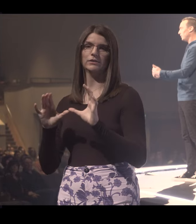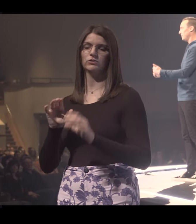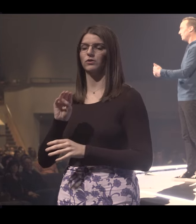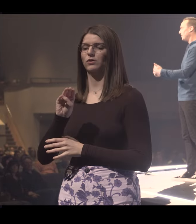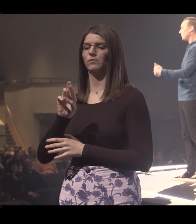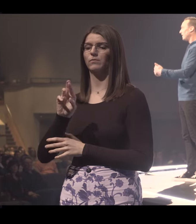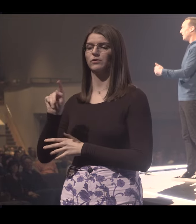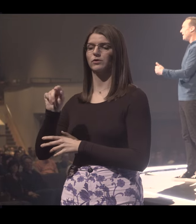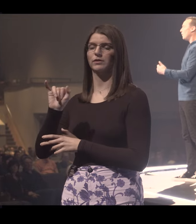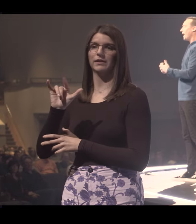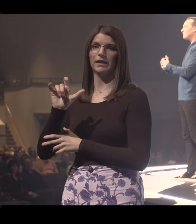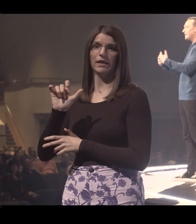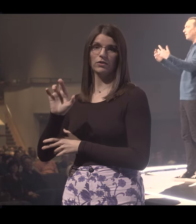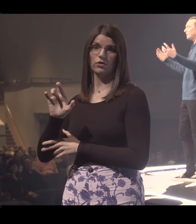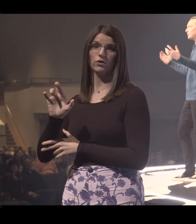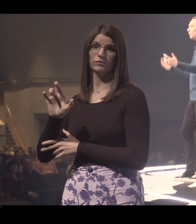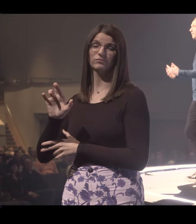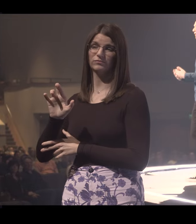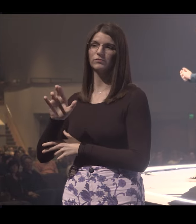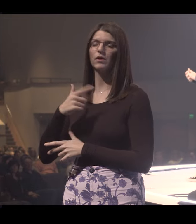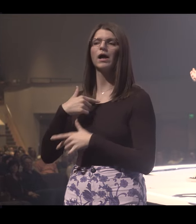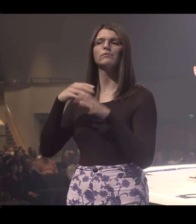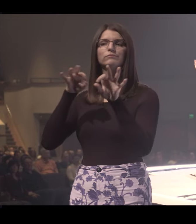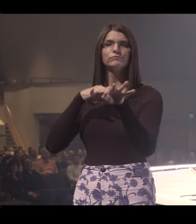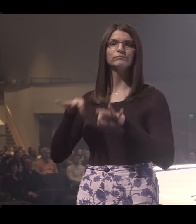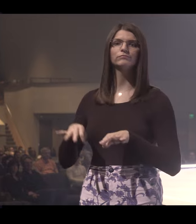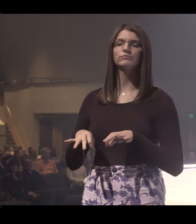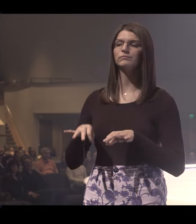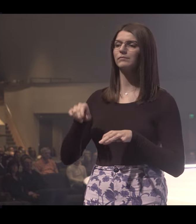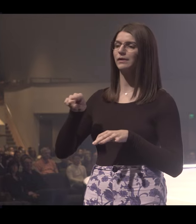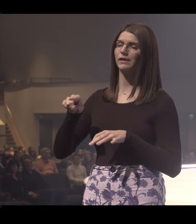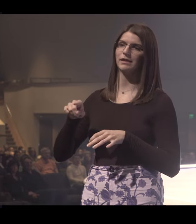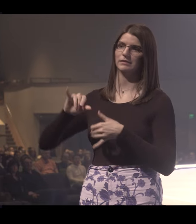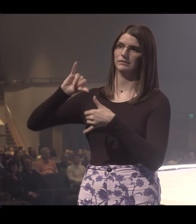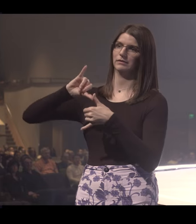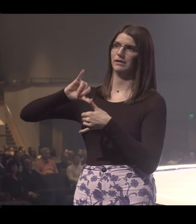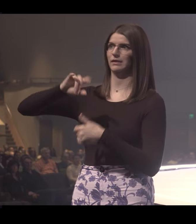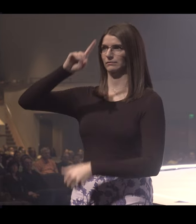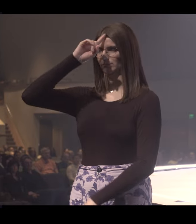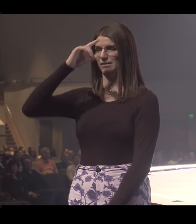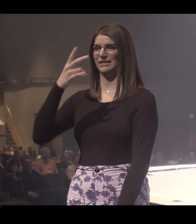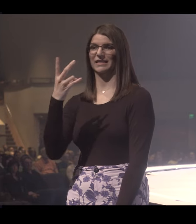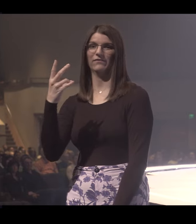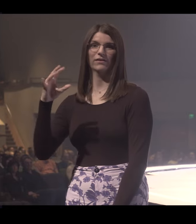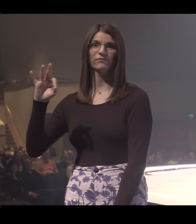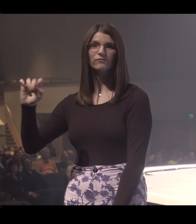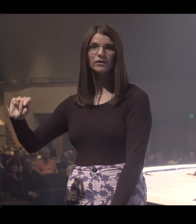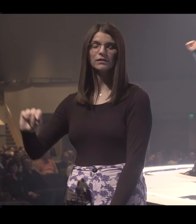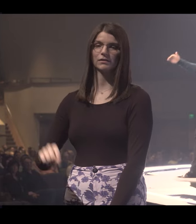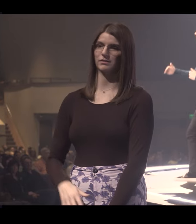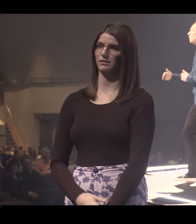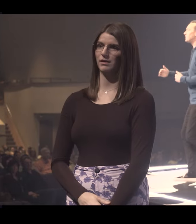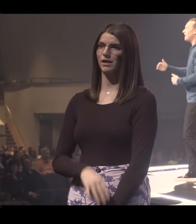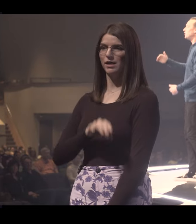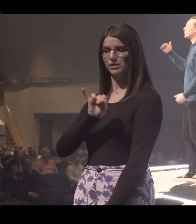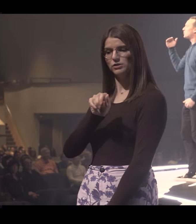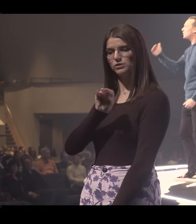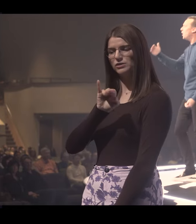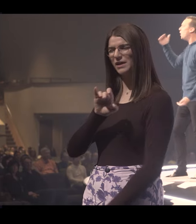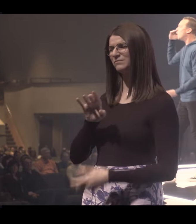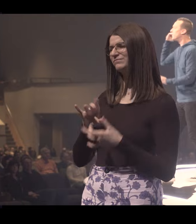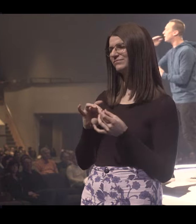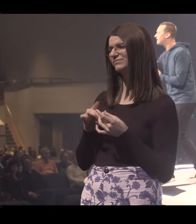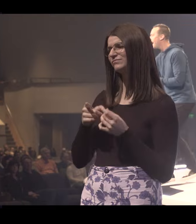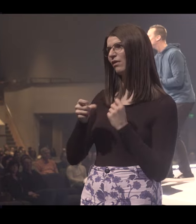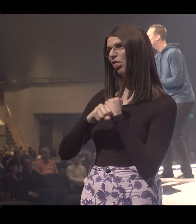named Mr. Taylor. Now when I would tell this story forever, Mr. Taylor was almost seven feet tall, and when I would tell that story, Jamie would